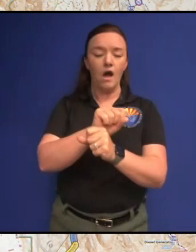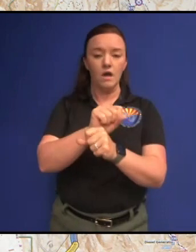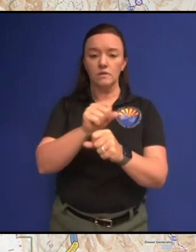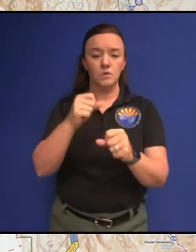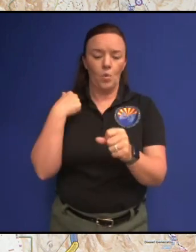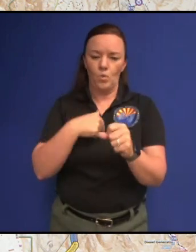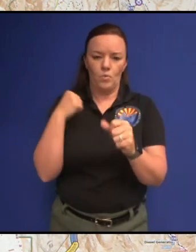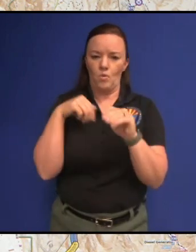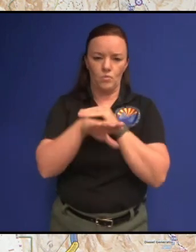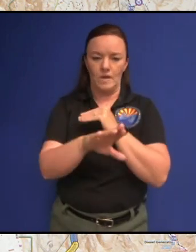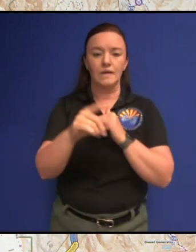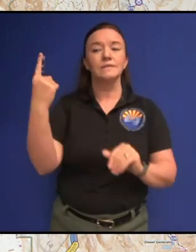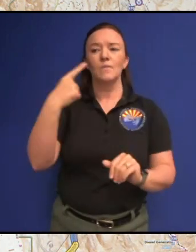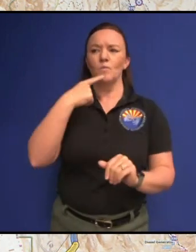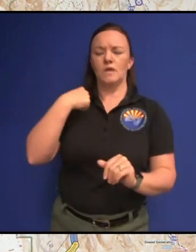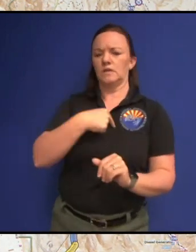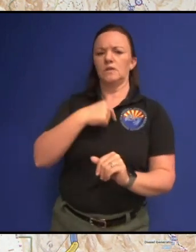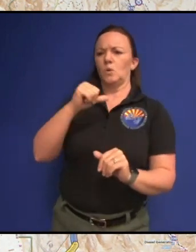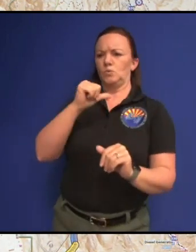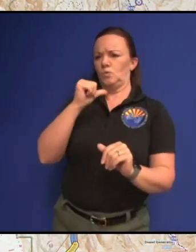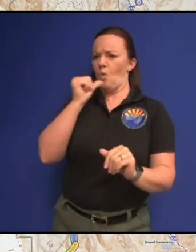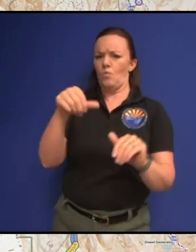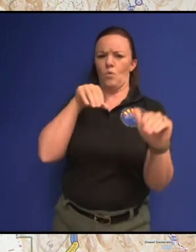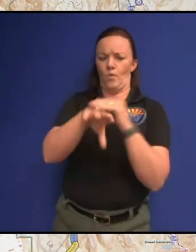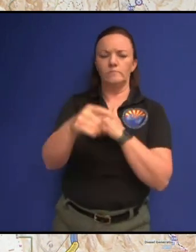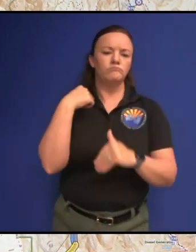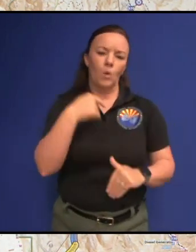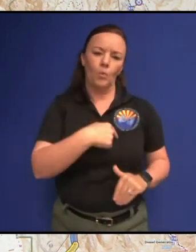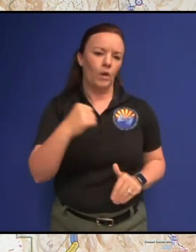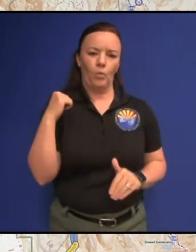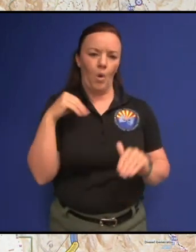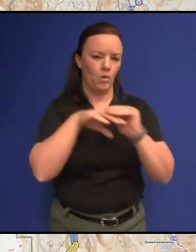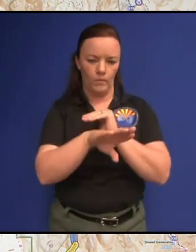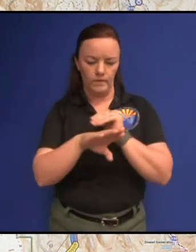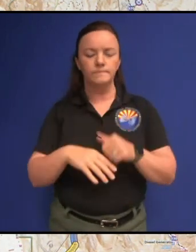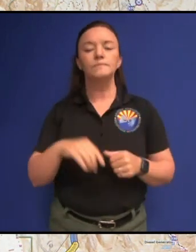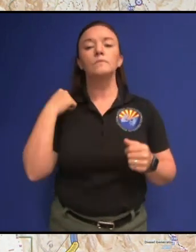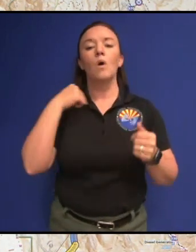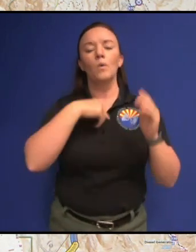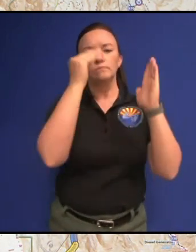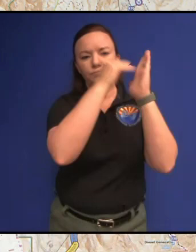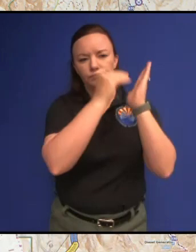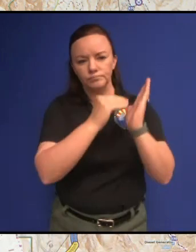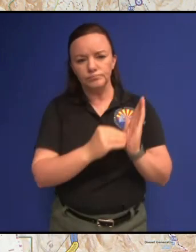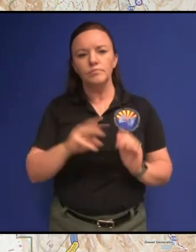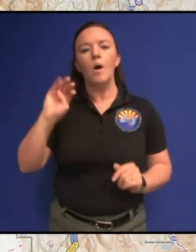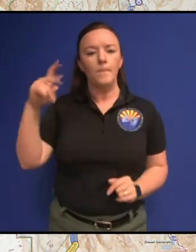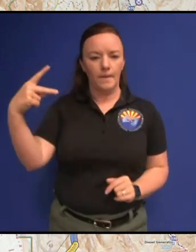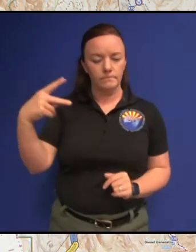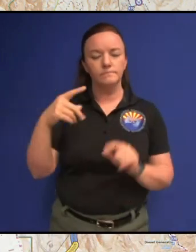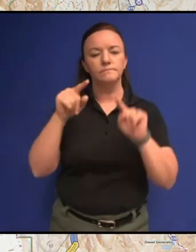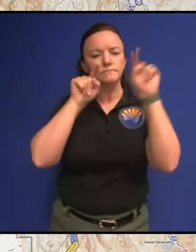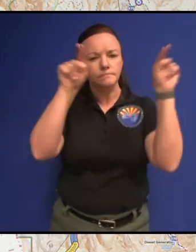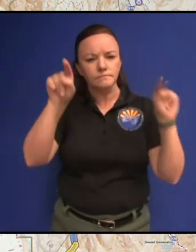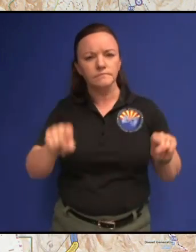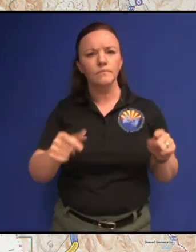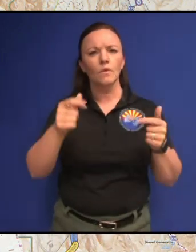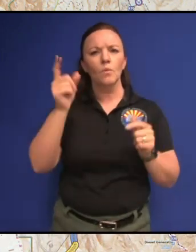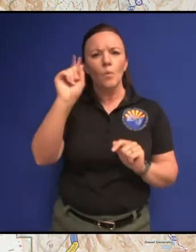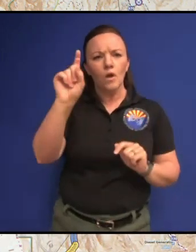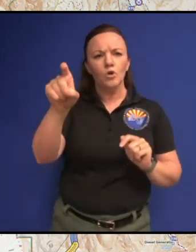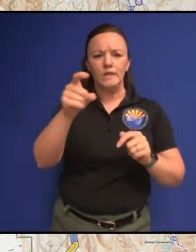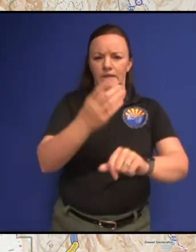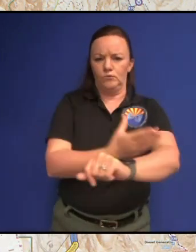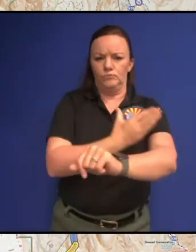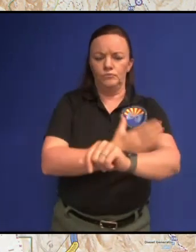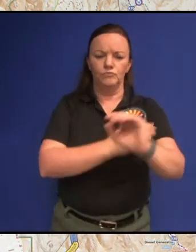we'll go in there so we're tracking all that on the map and then that we identify which areas have repair needed and